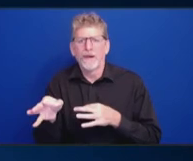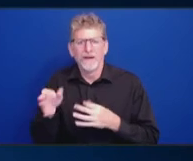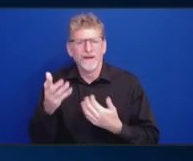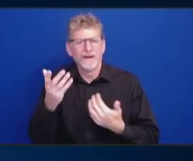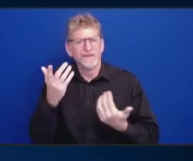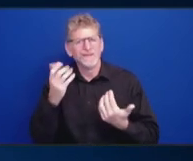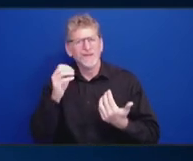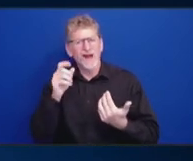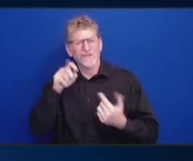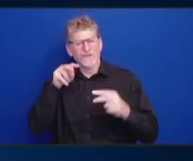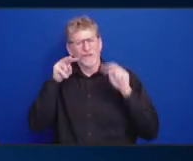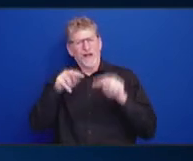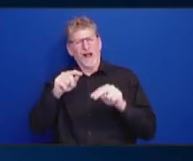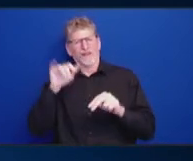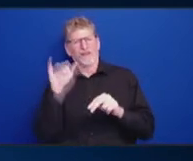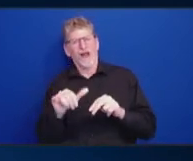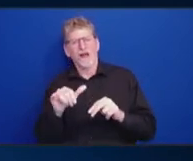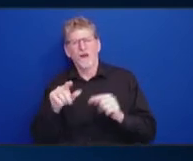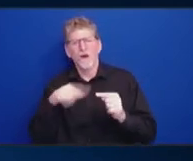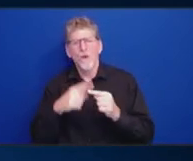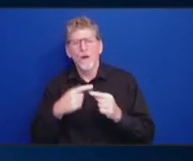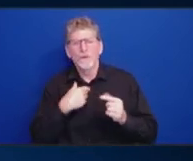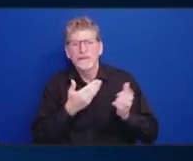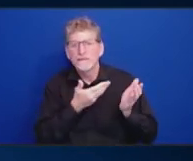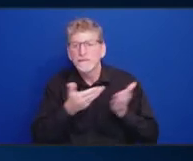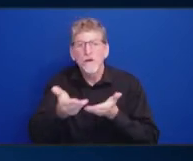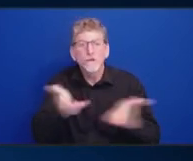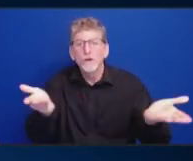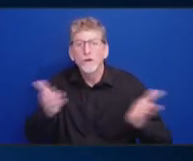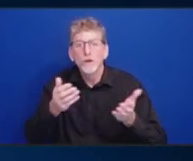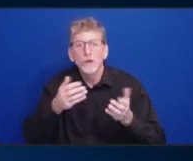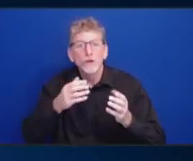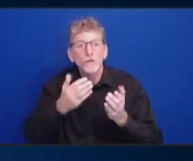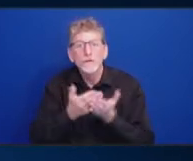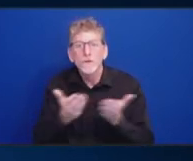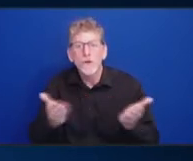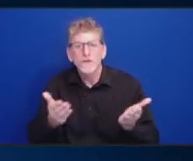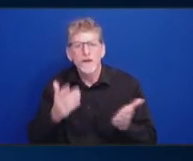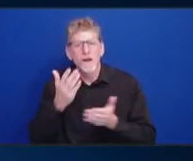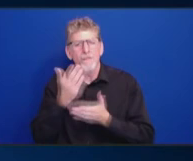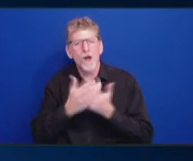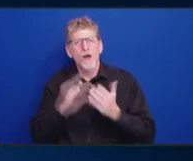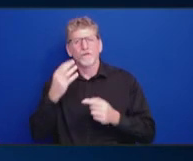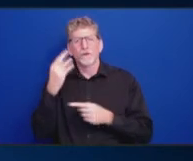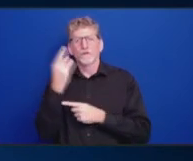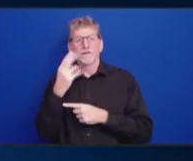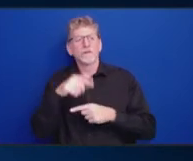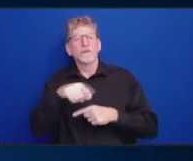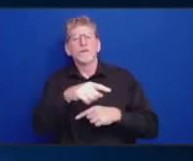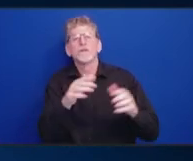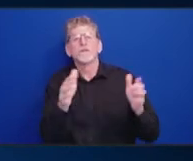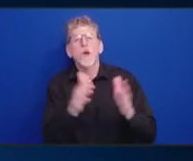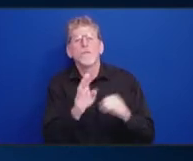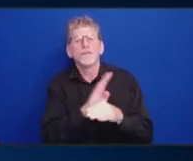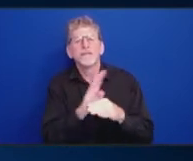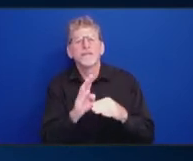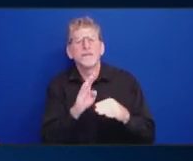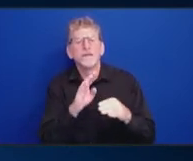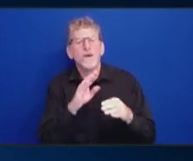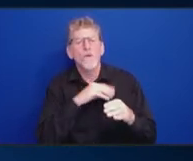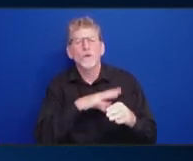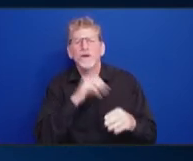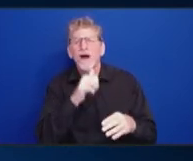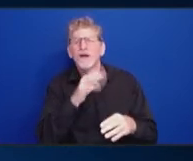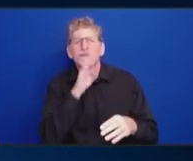small business owners who don't speak English as their first language may have missed out on some of the